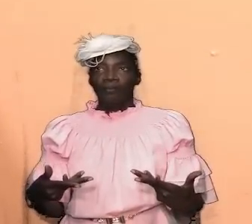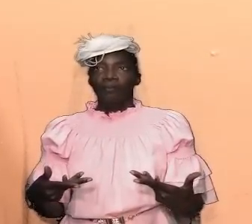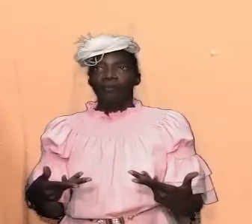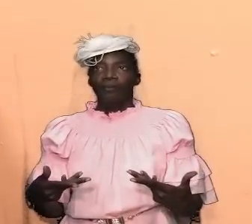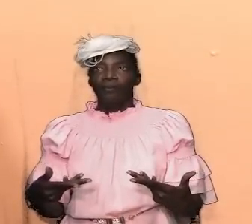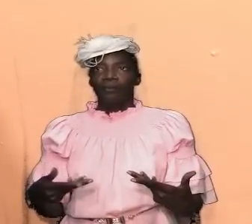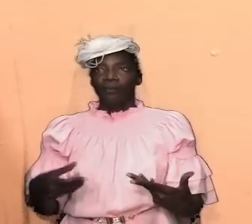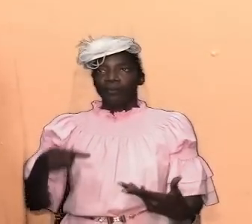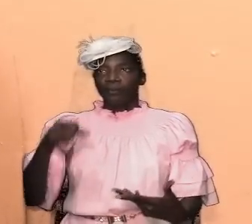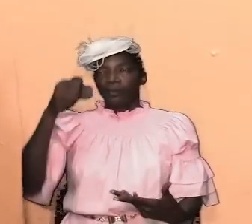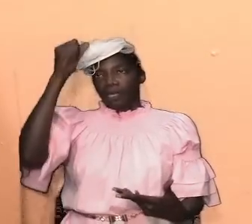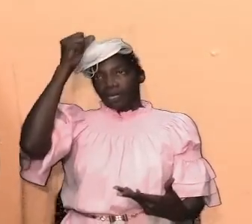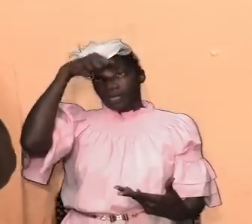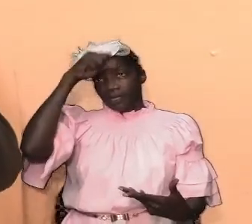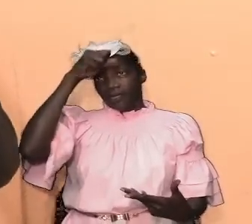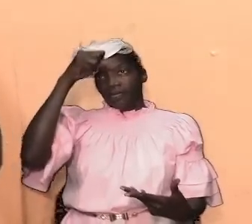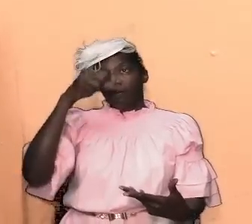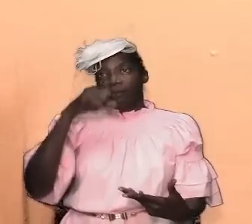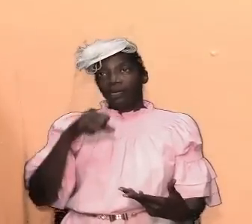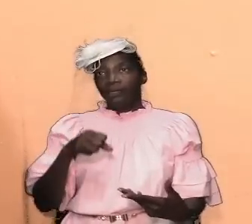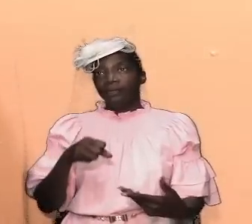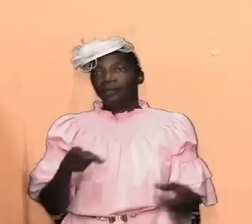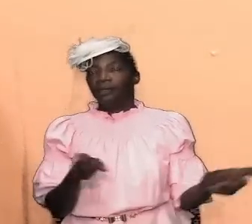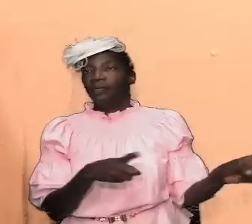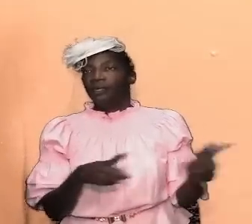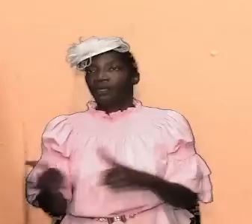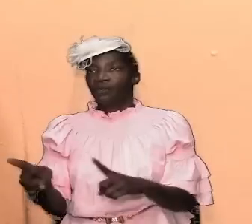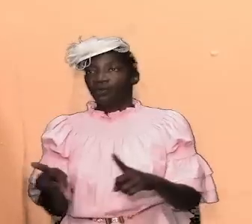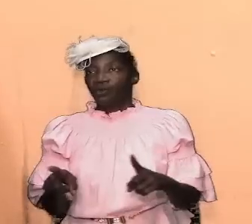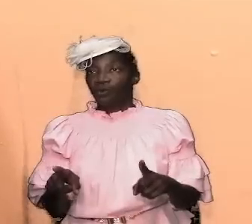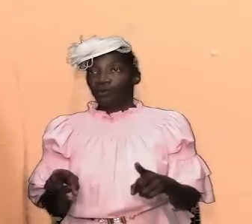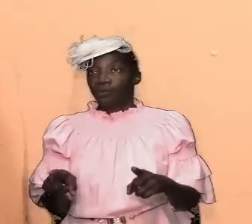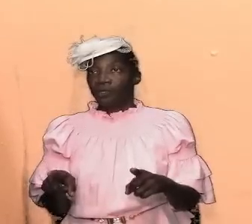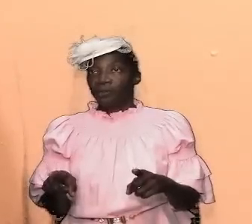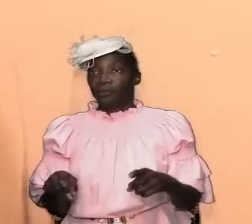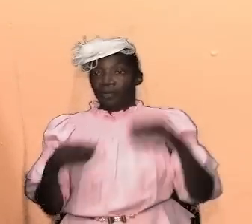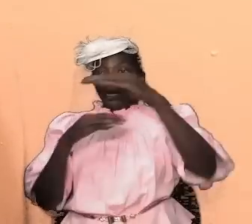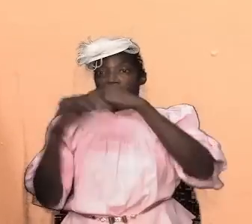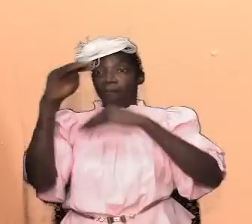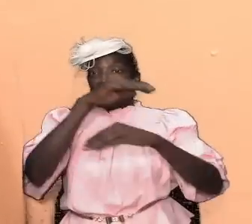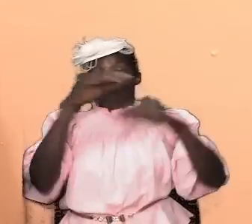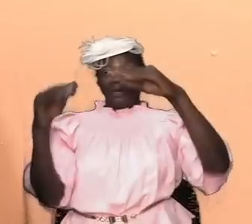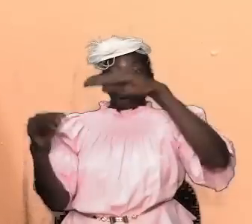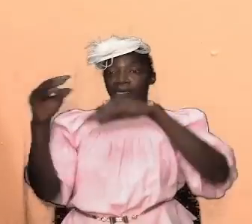solomon was doing what he was doing and we just said he built those shields of gold